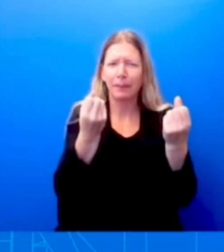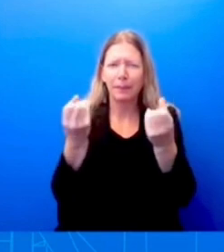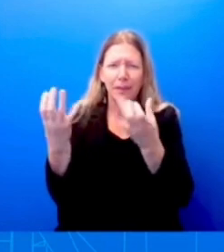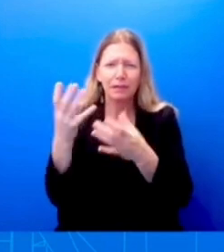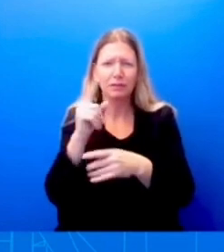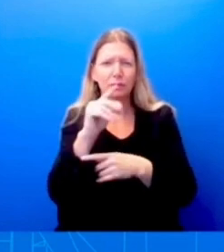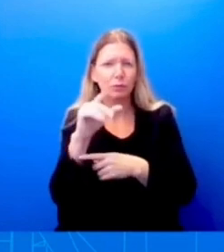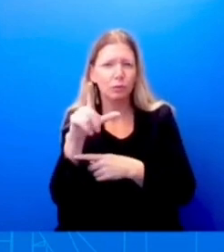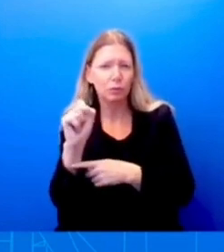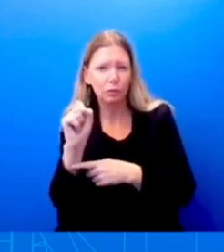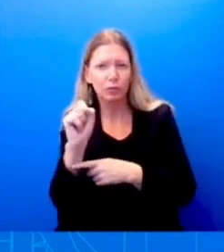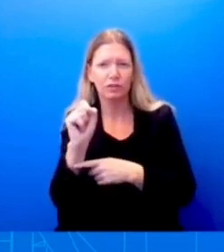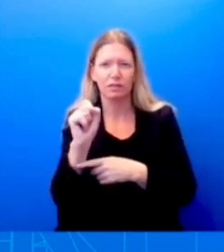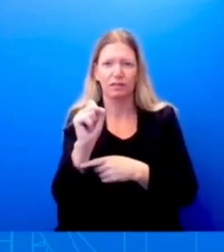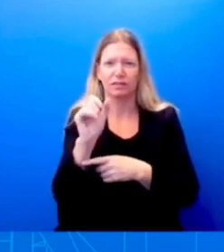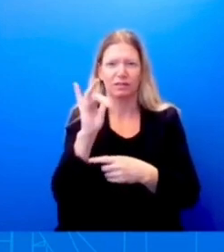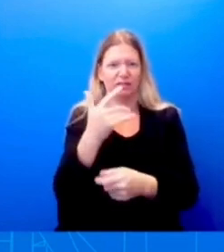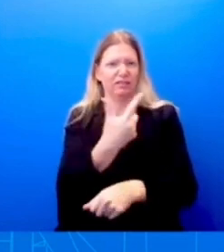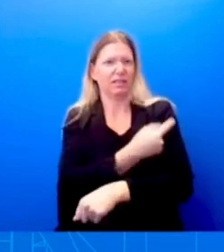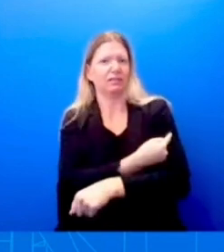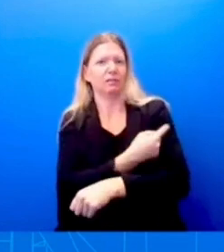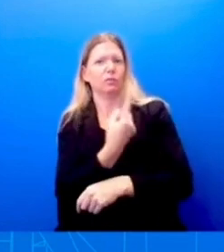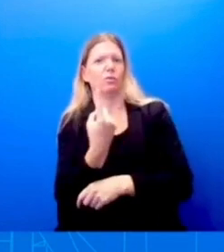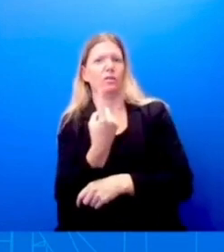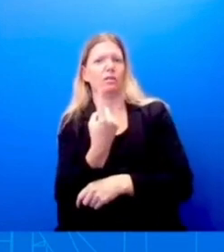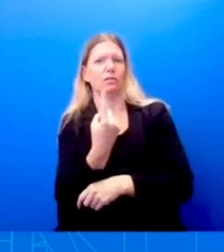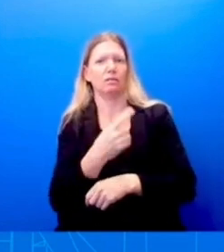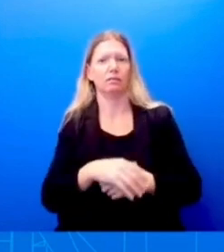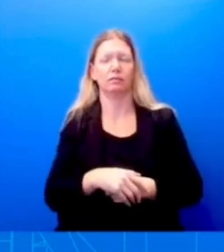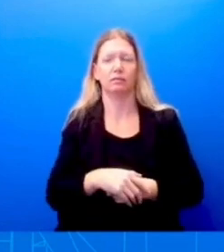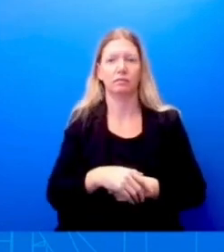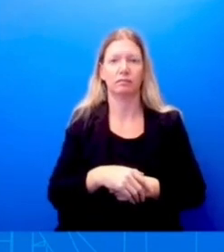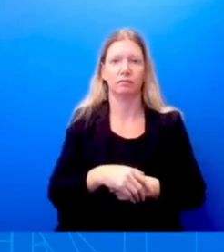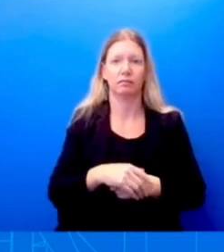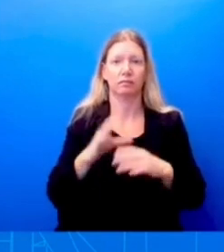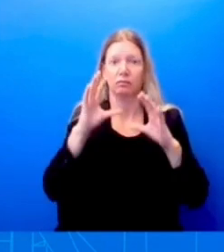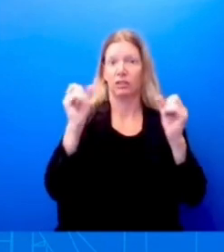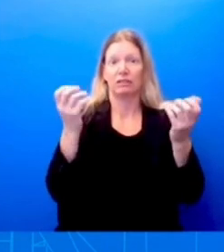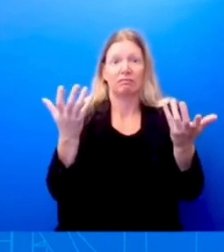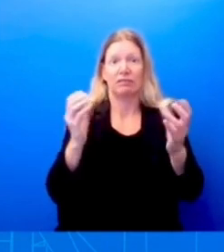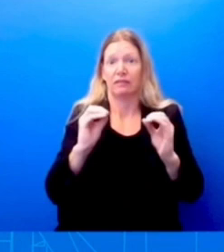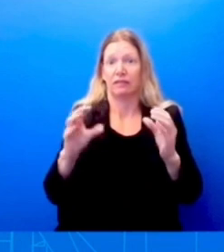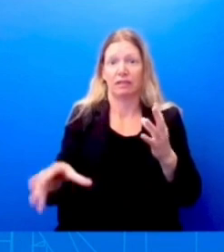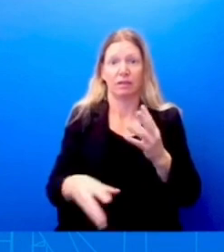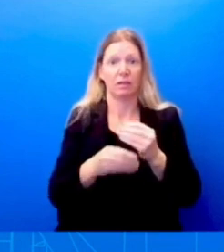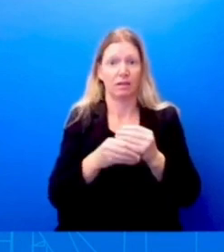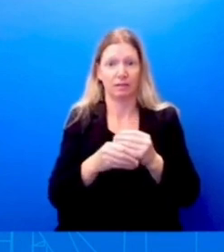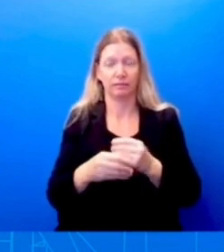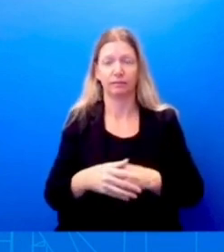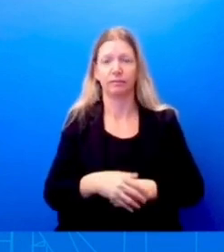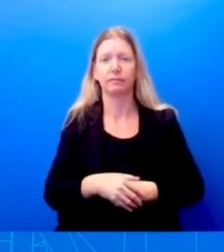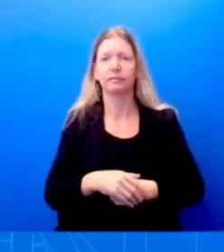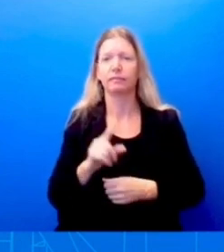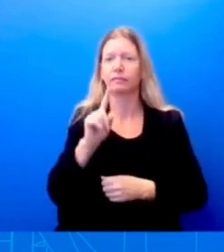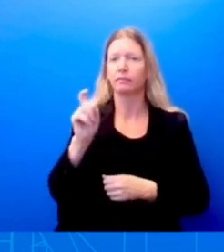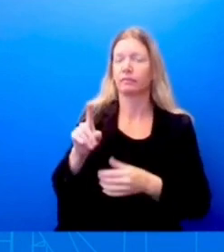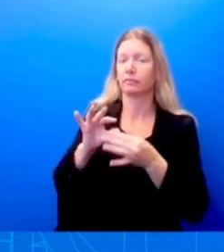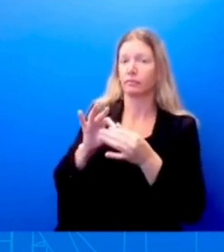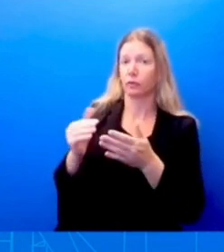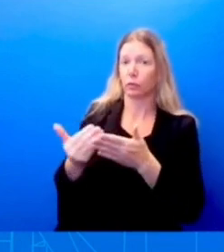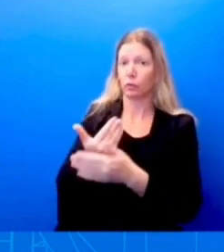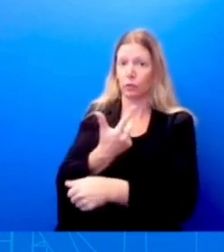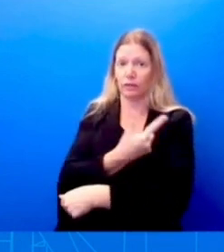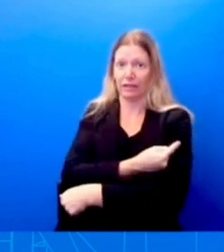it relates to what the president said, I just don't have anything to add at this time. And on that new vaccine, that's going to be available in mid September, the CDC data says that only